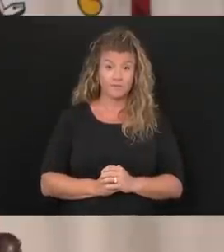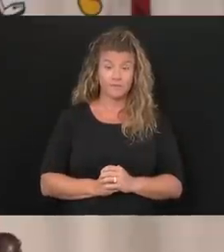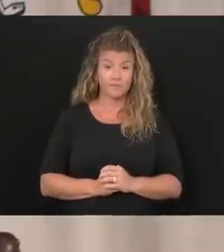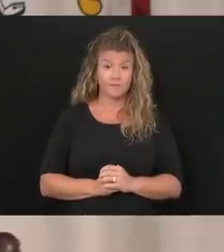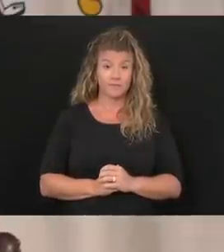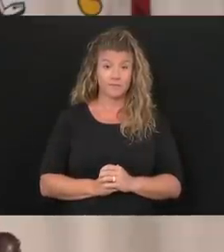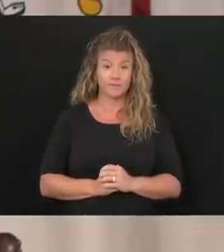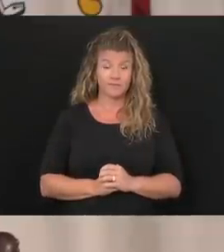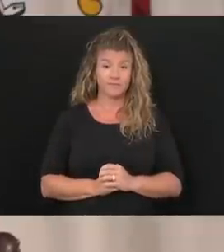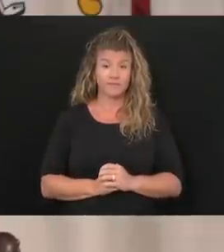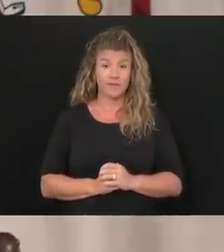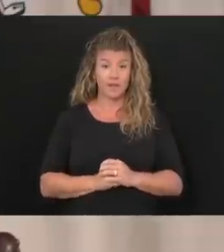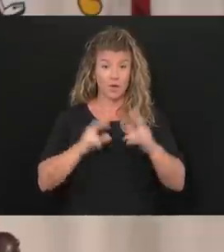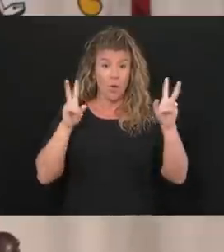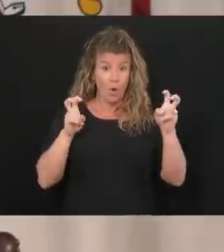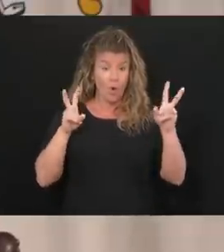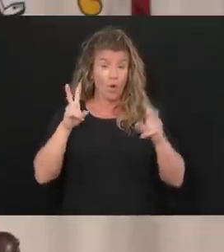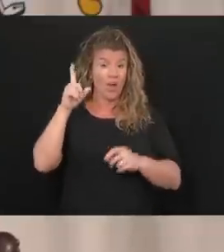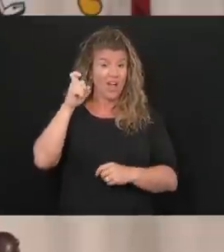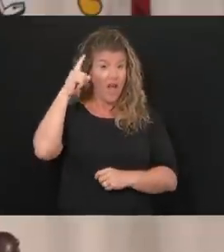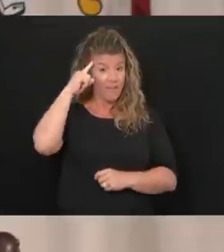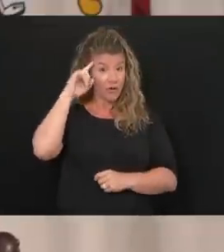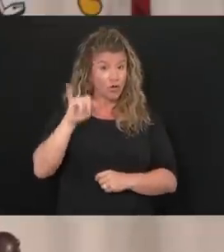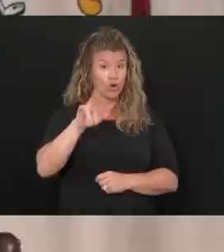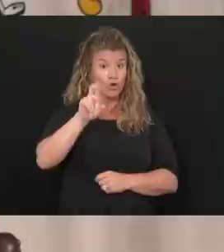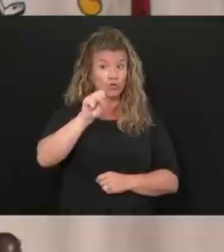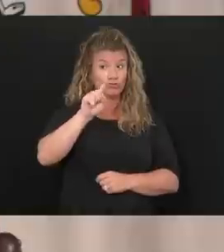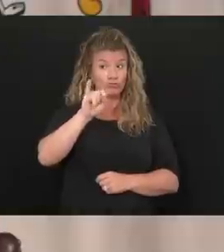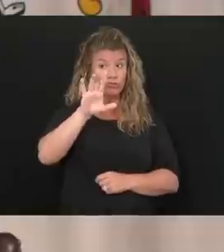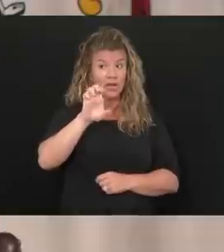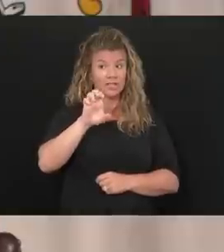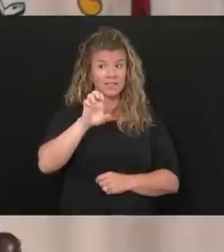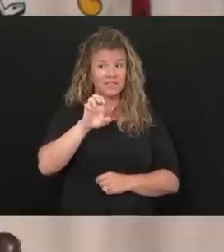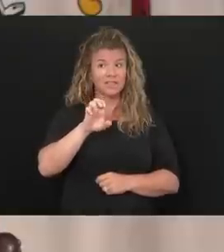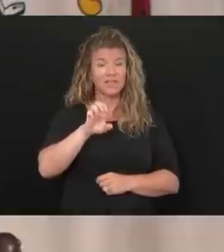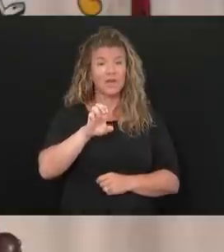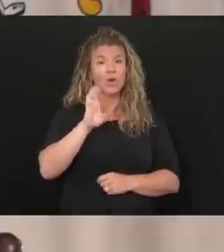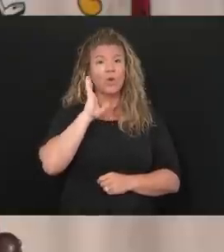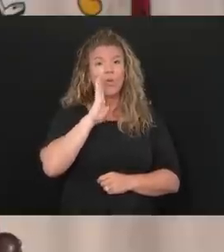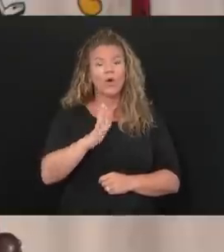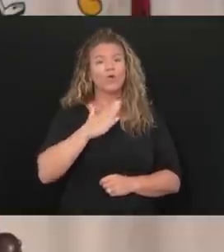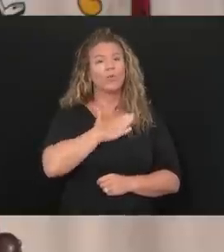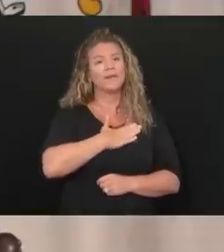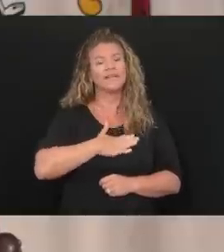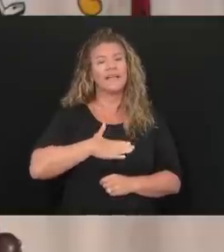Governor Justice, will you please find a home for me?